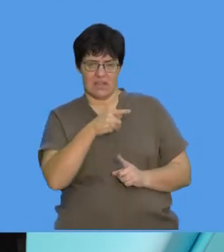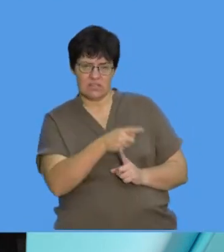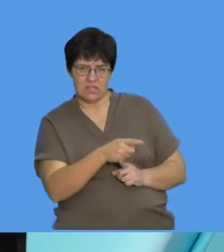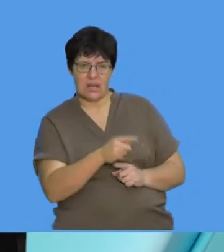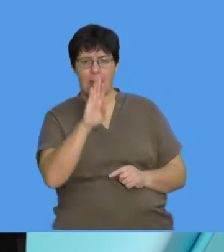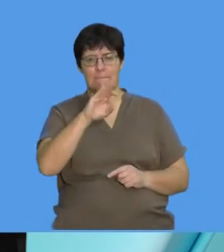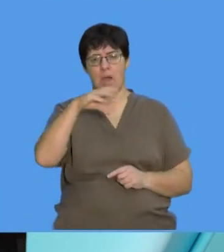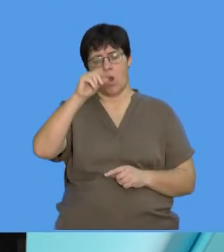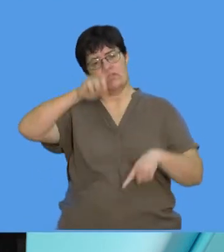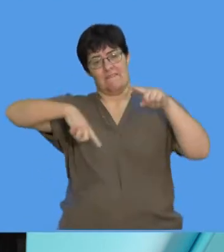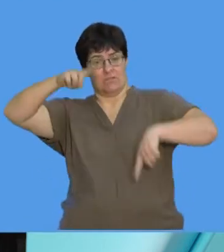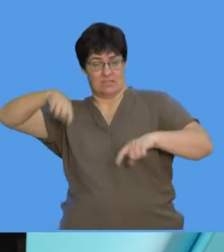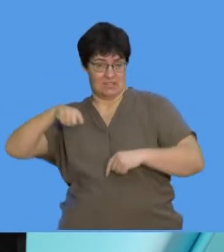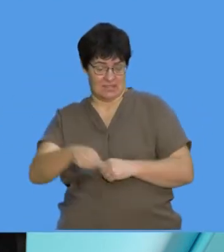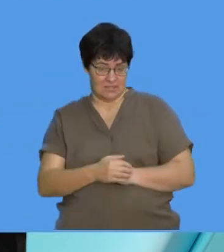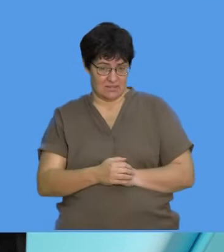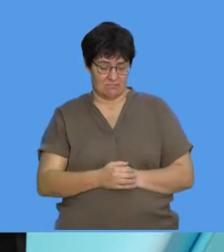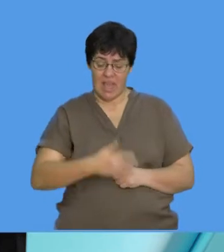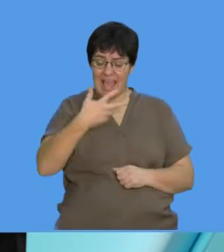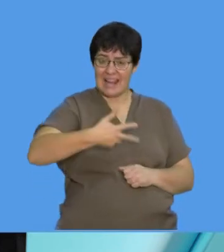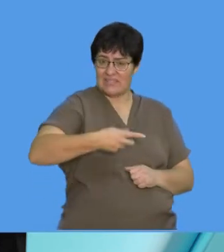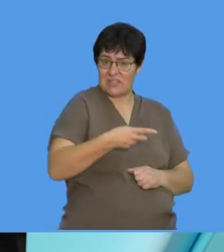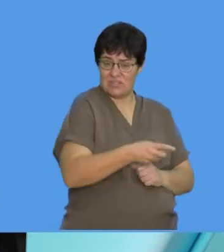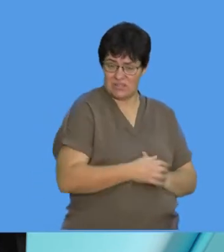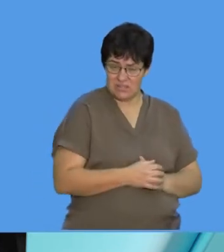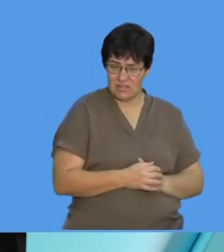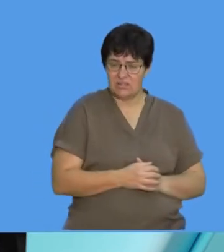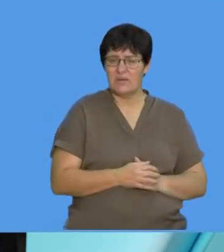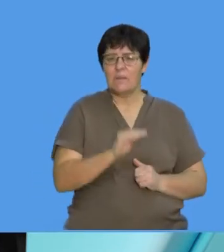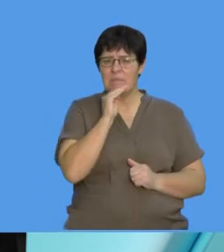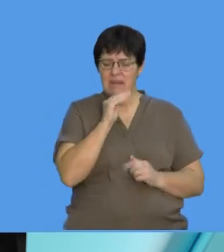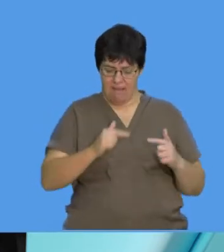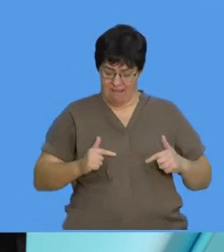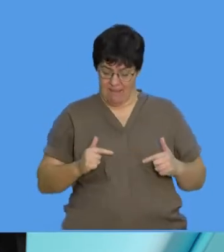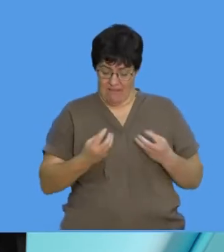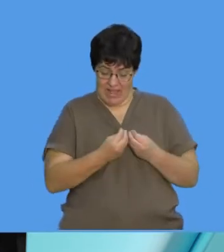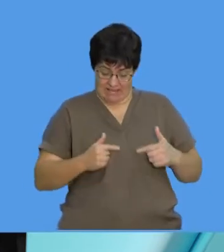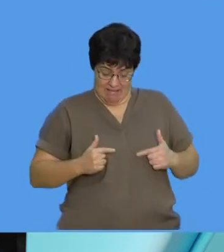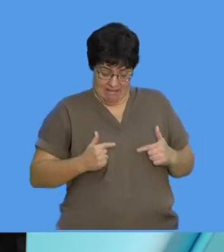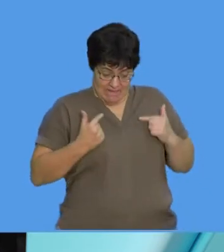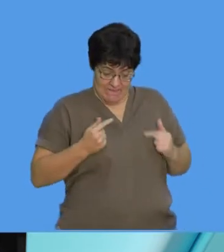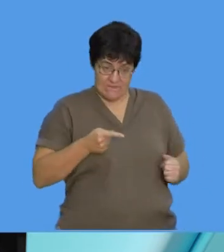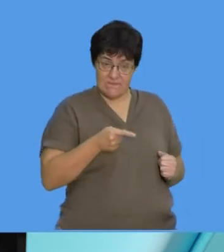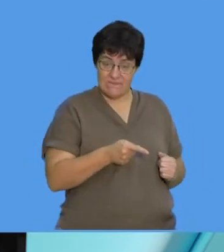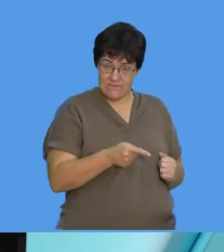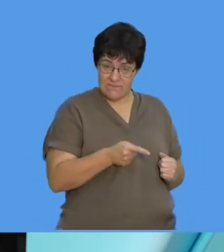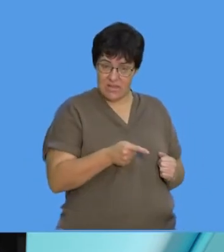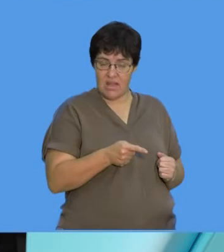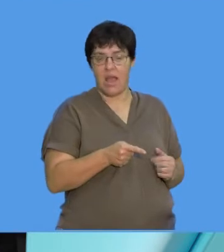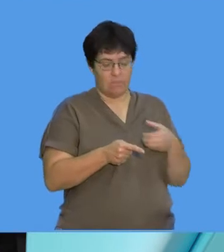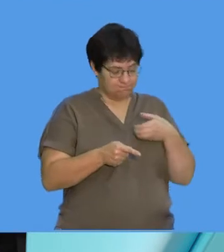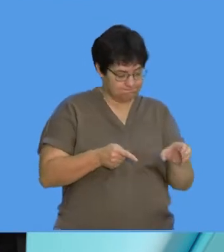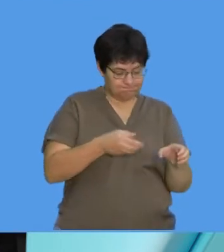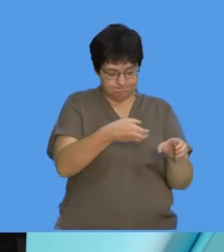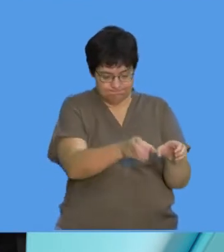biodiversity. Now, classification is all living things on this planet are put